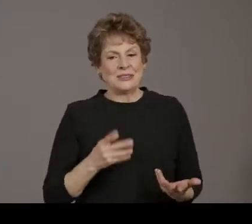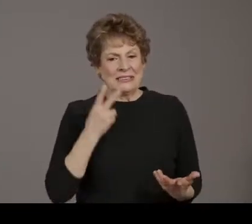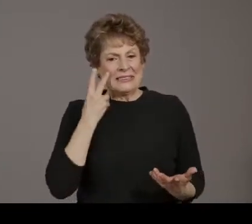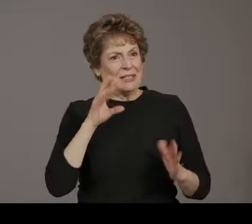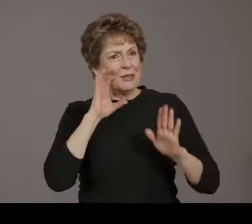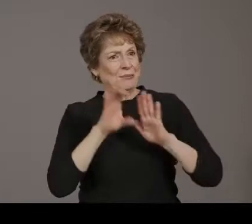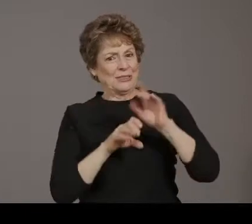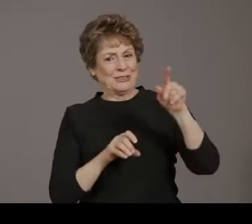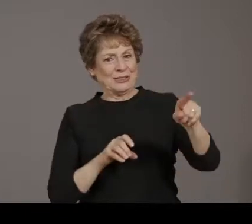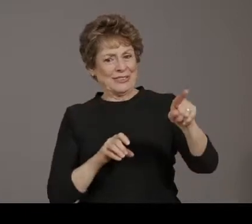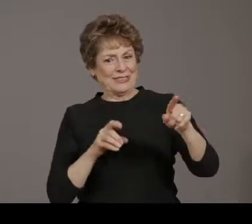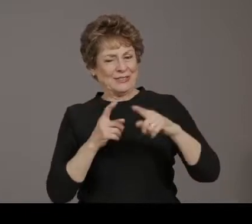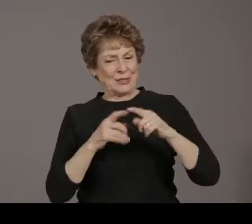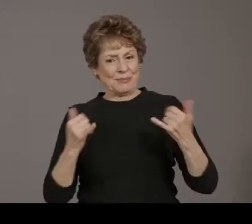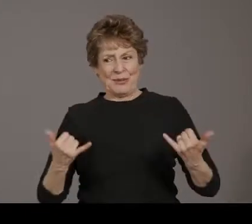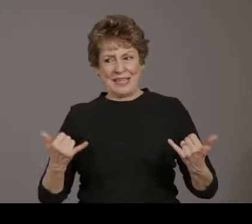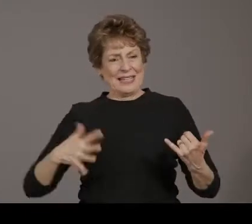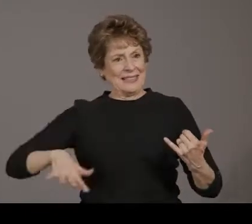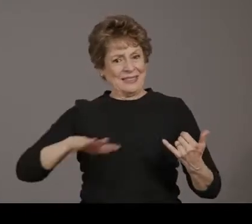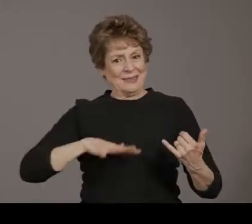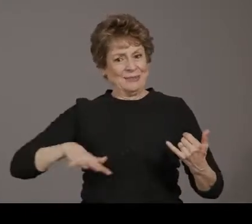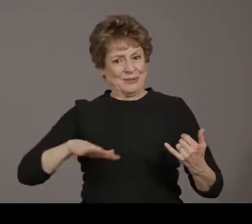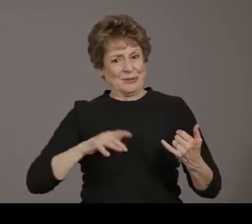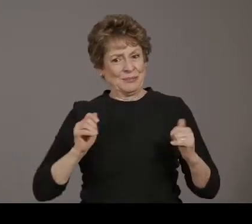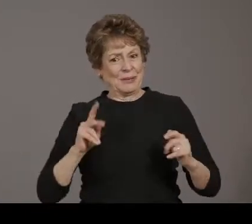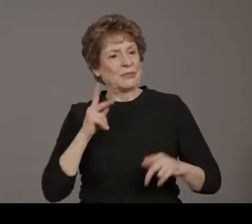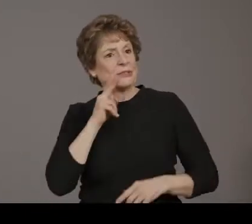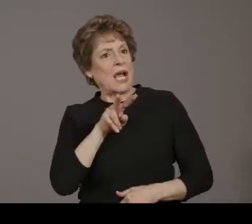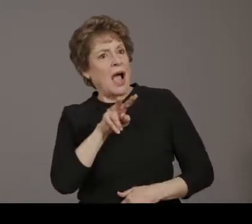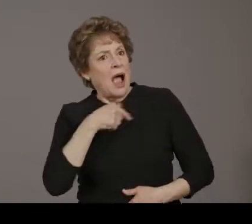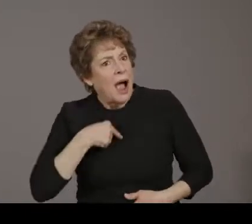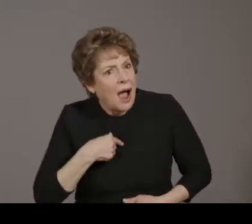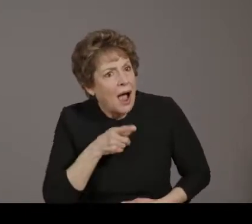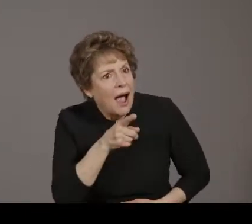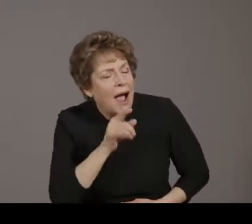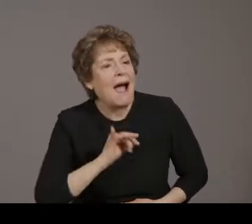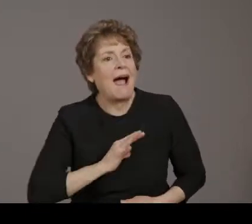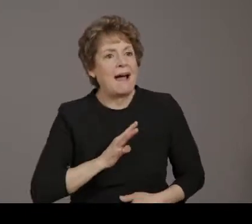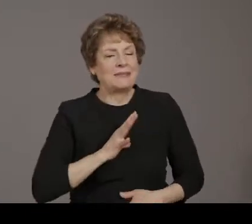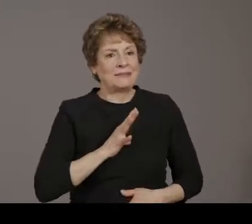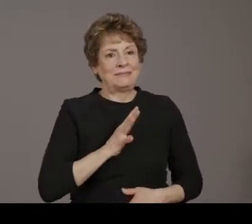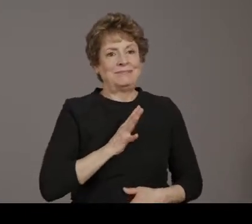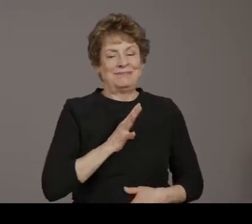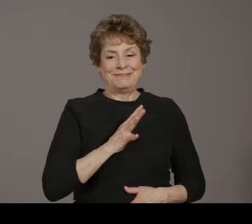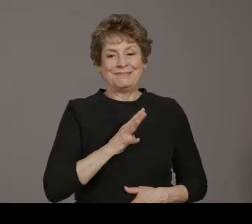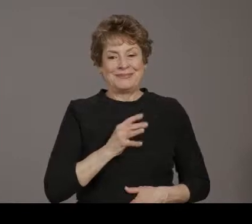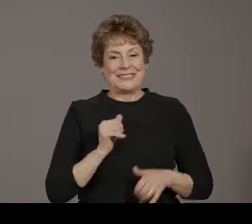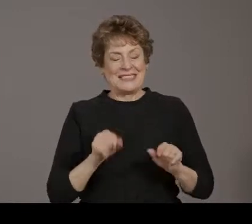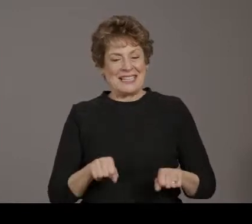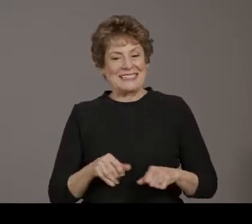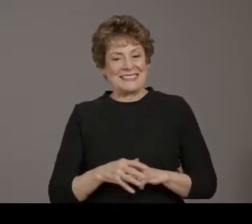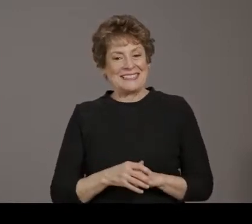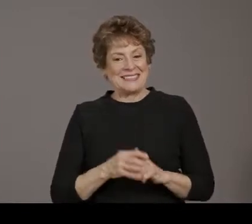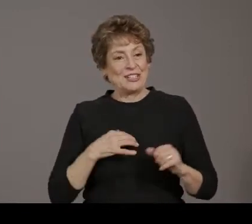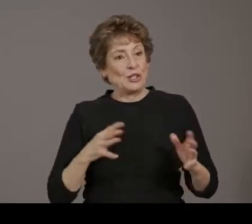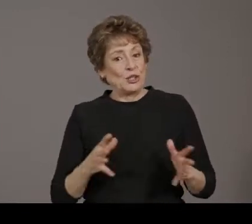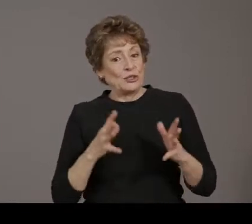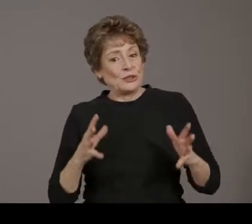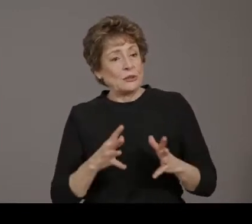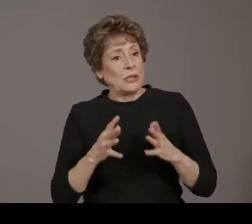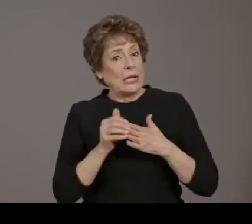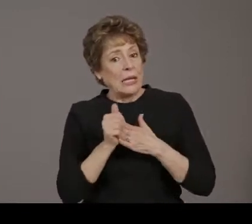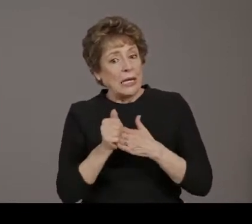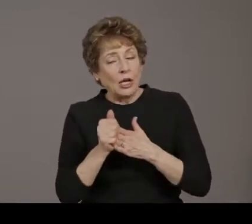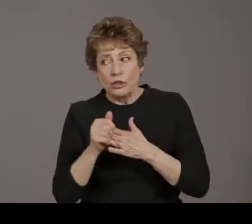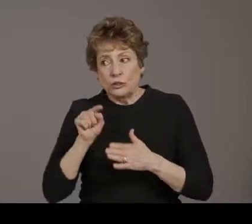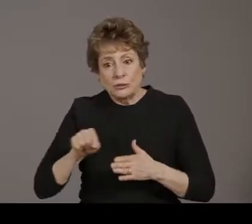can relate with. We know that the data showed that individuals said that the people that they would listen to about getting vaccinated were health care providers